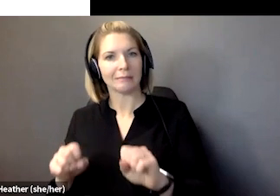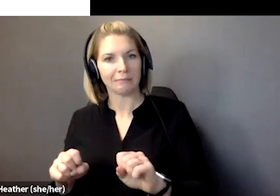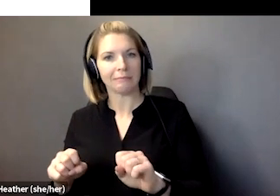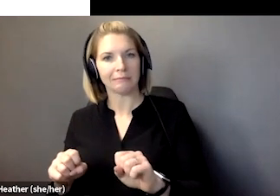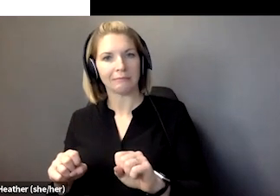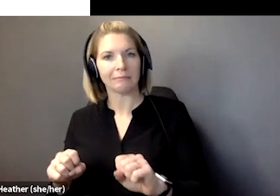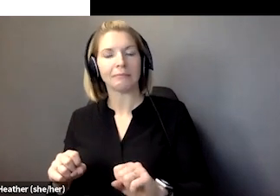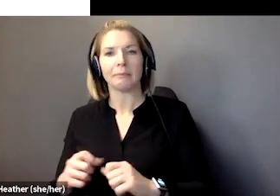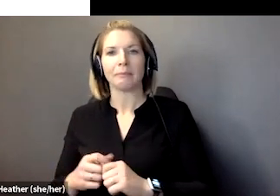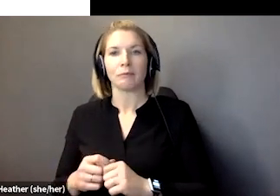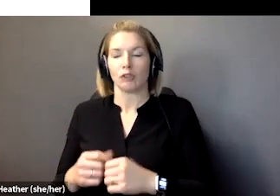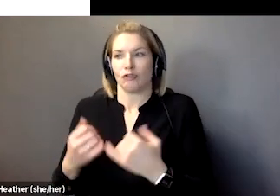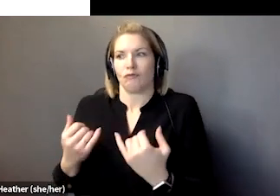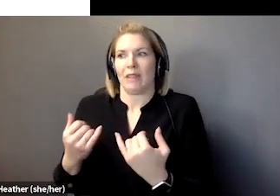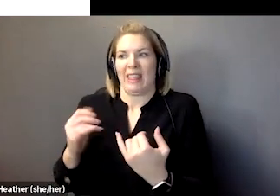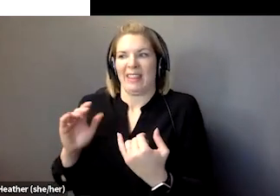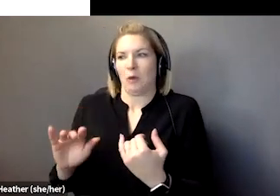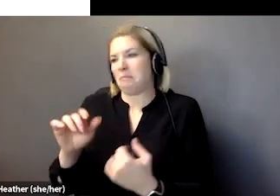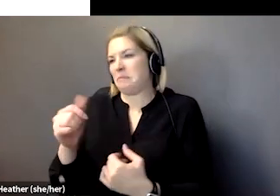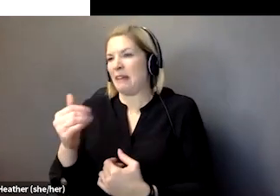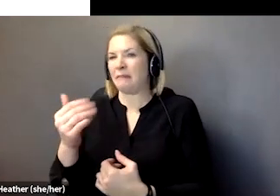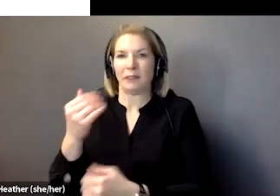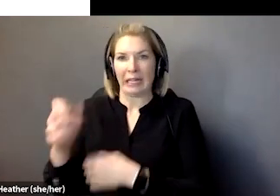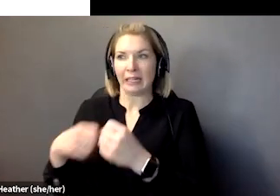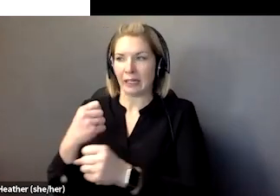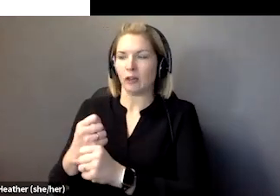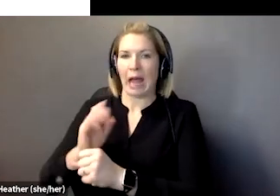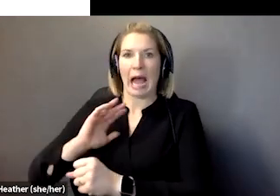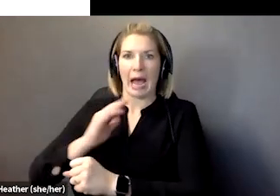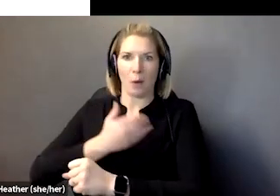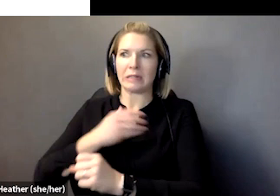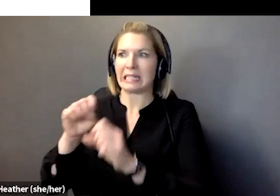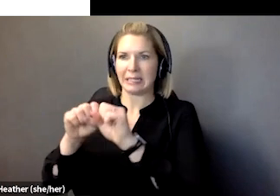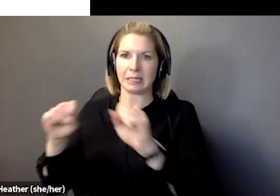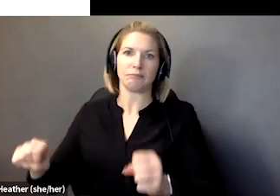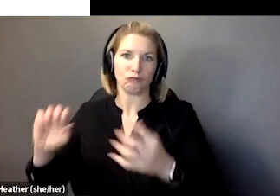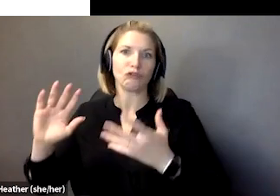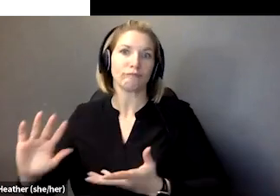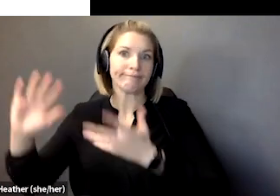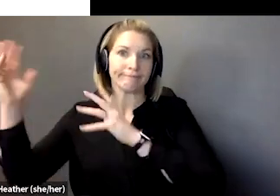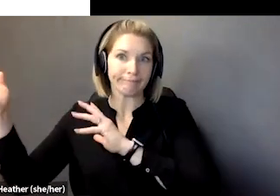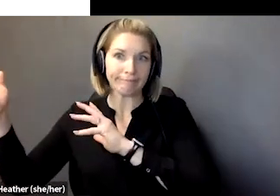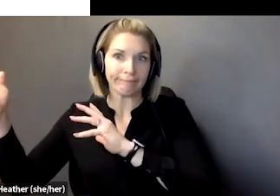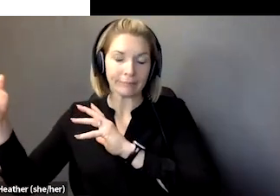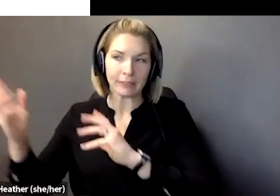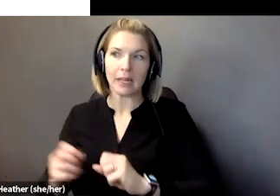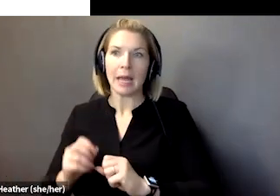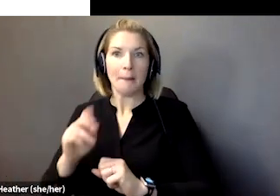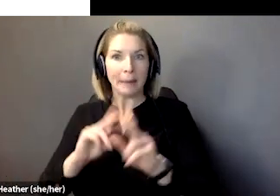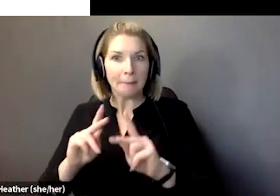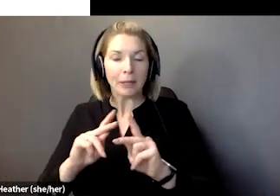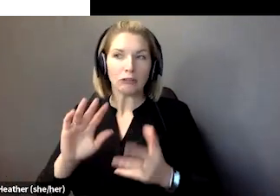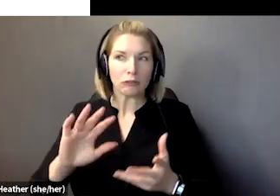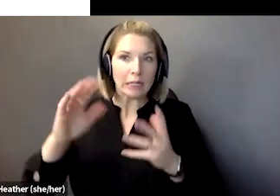in crisis, increasingly focused more and more on those people in crisis as their family